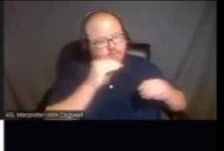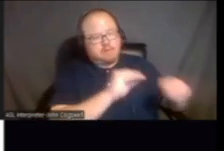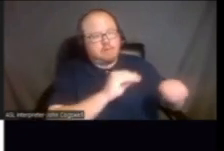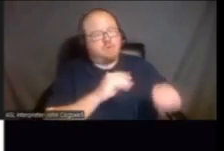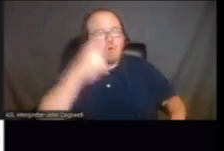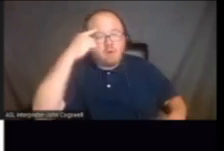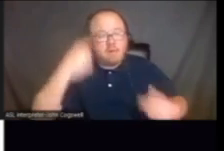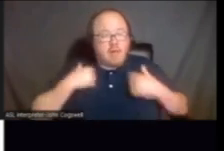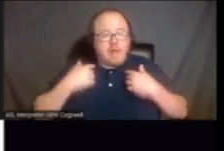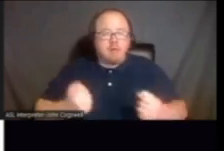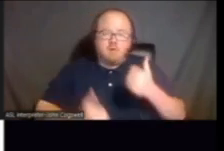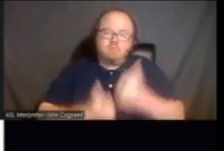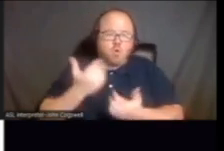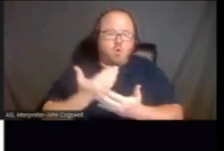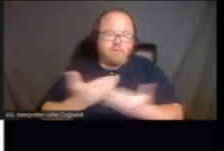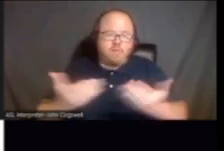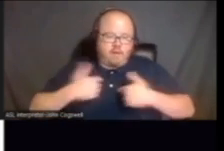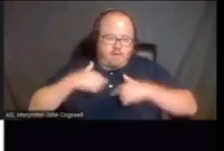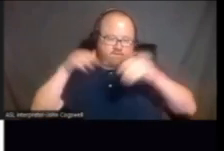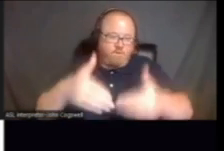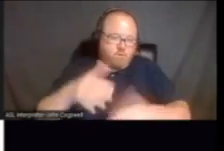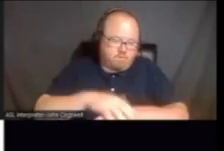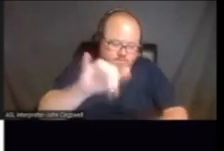is the most thing that I focus on.